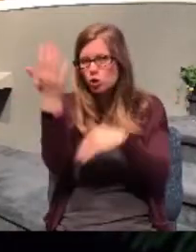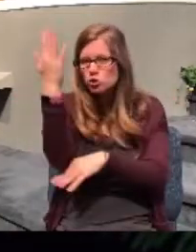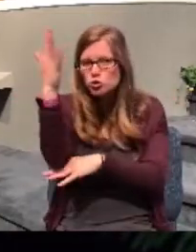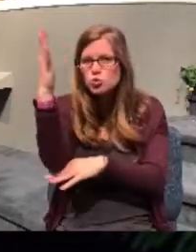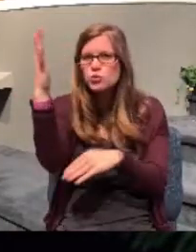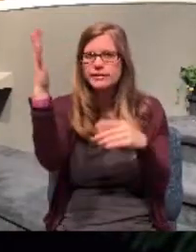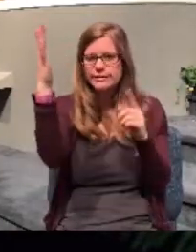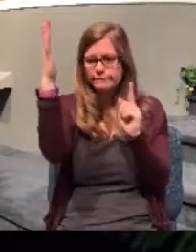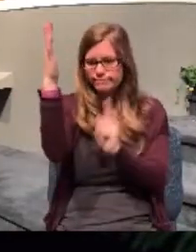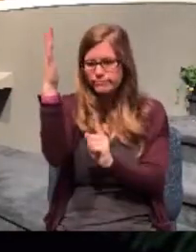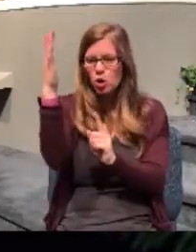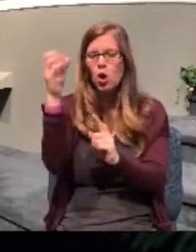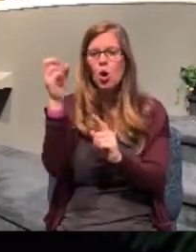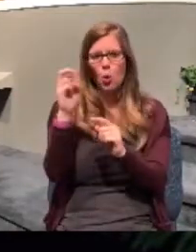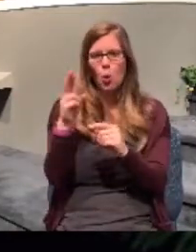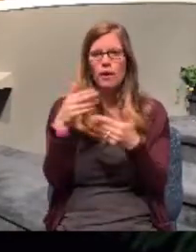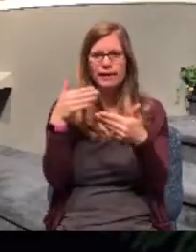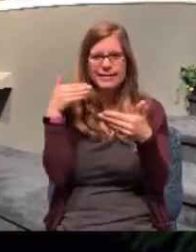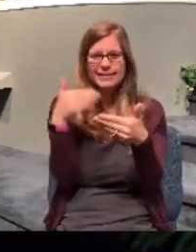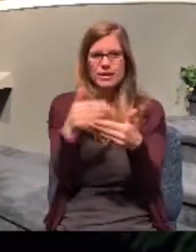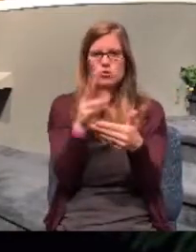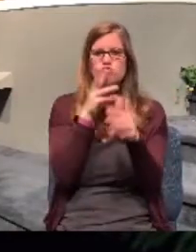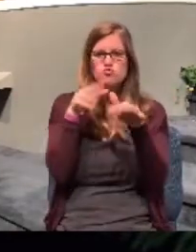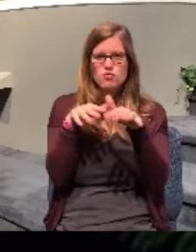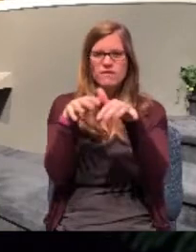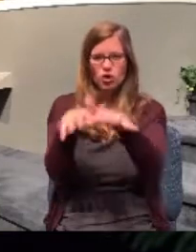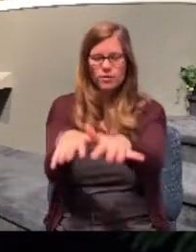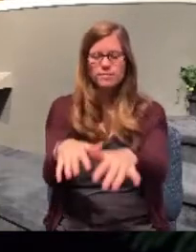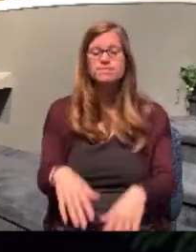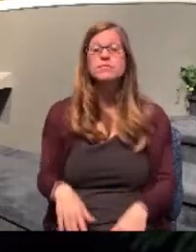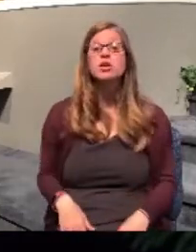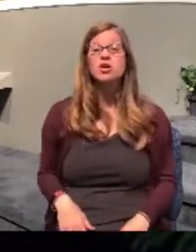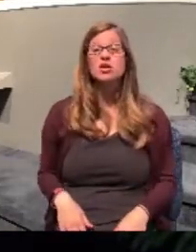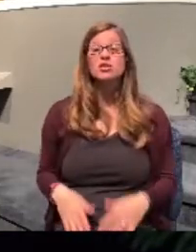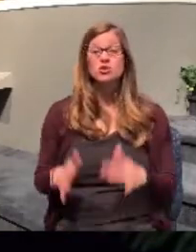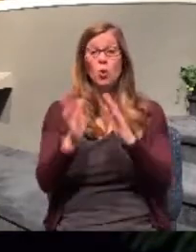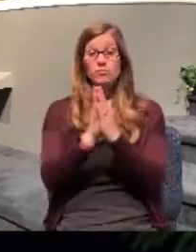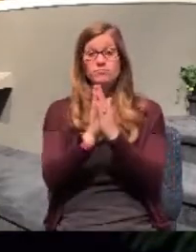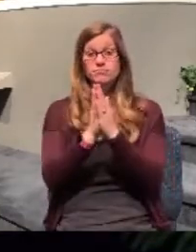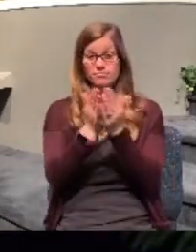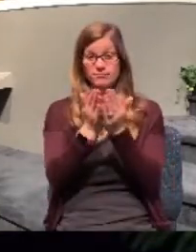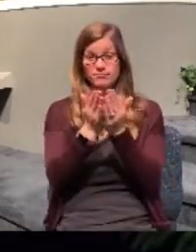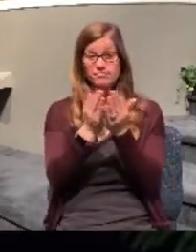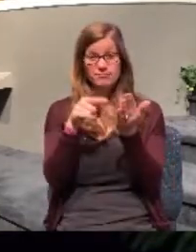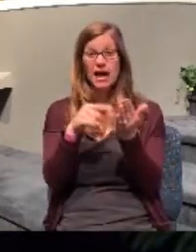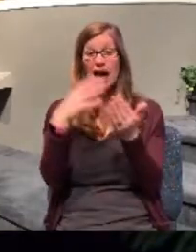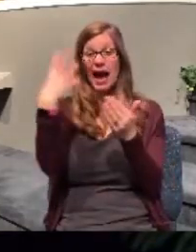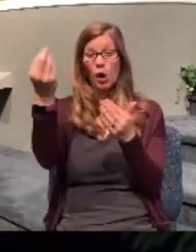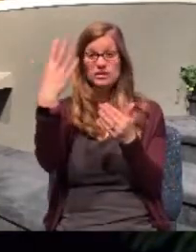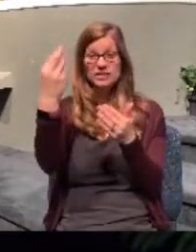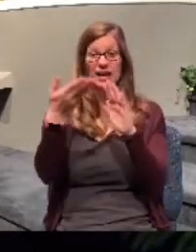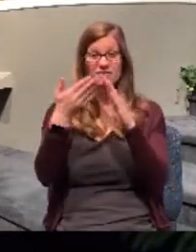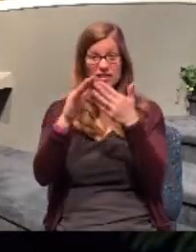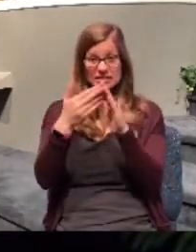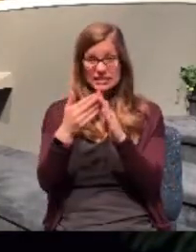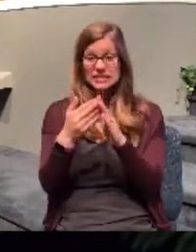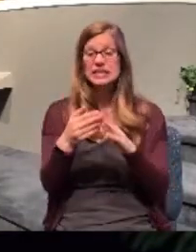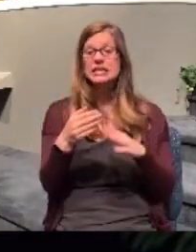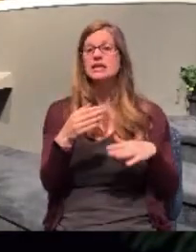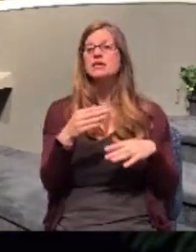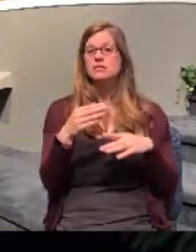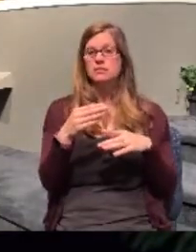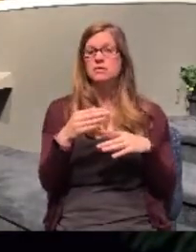down near a river. Well, the one here in Philippi was located outside of the gate of the city is what the Bible